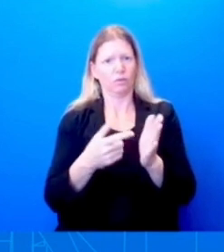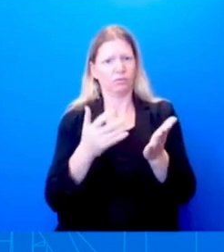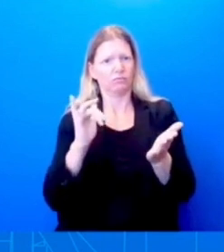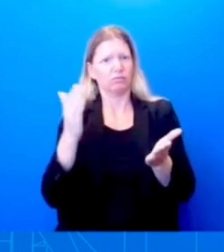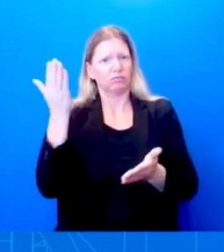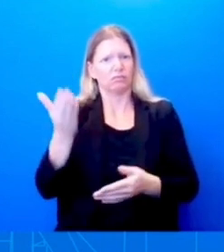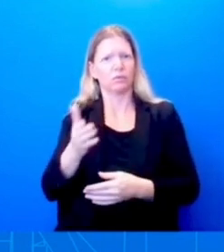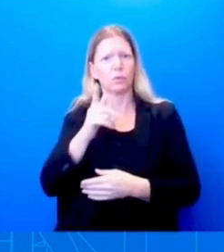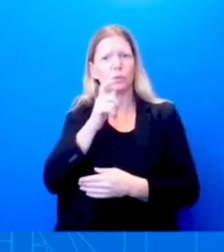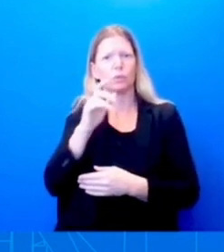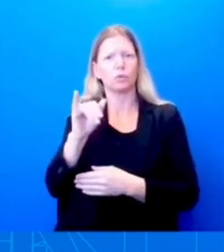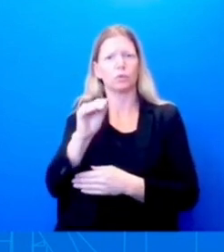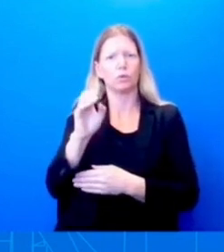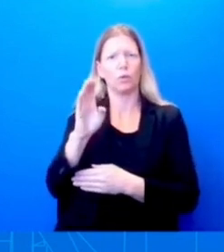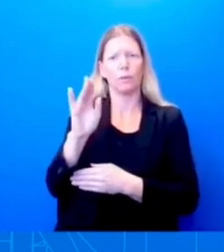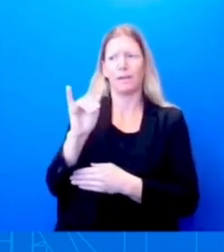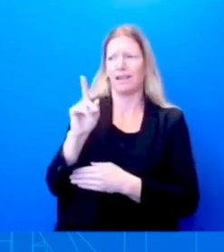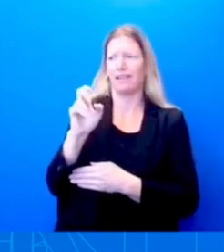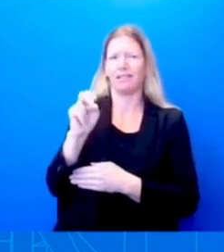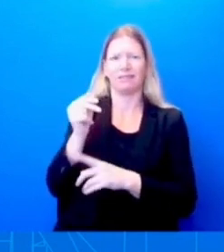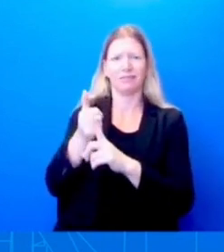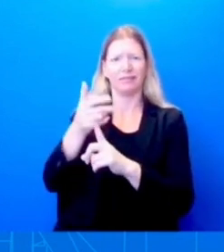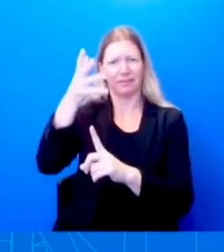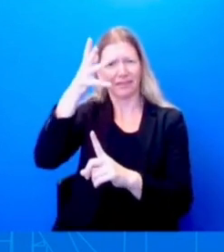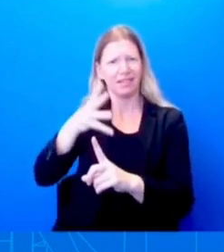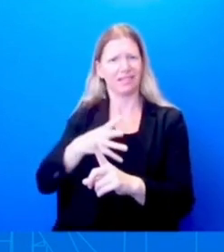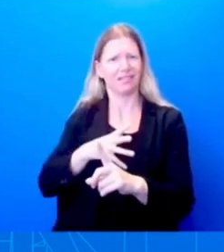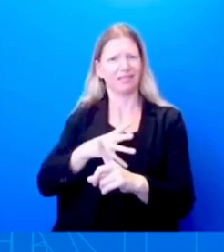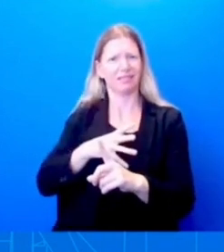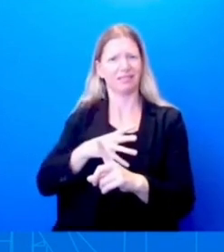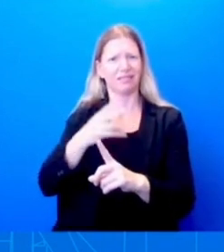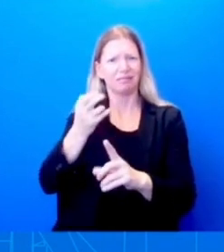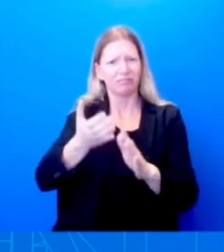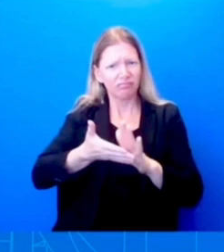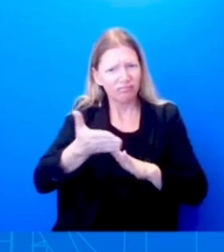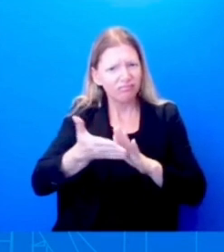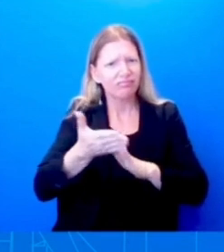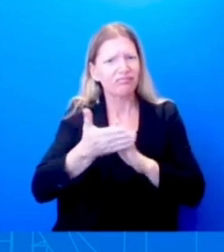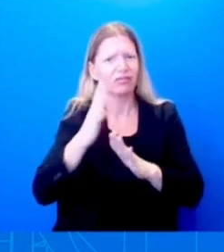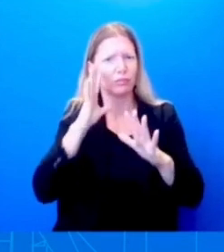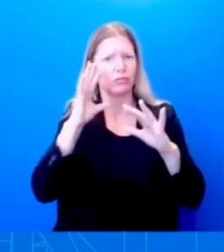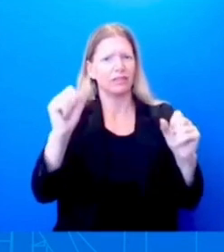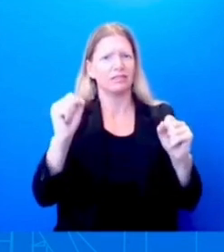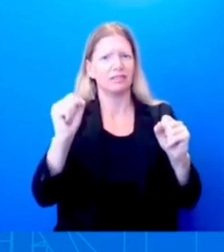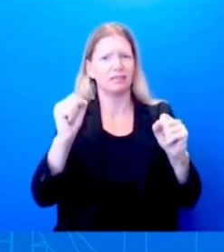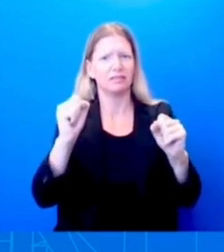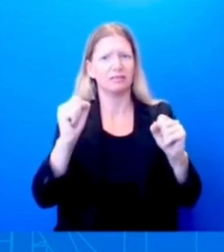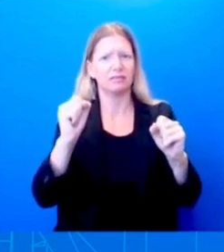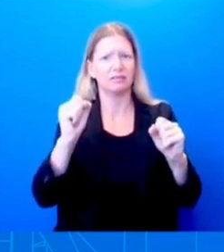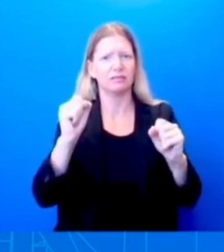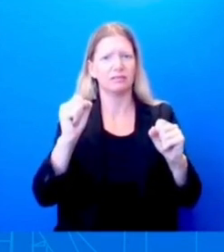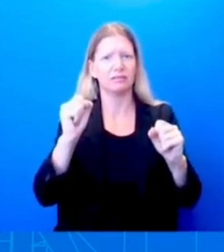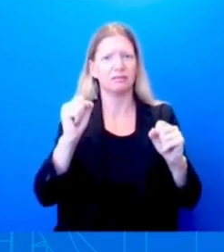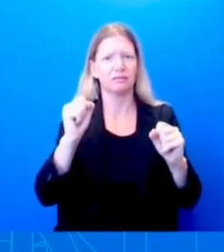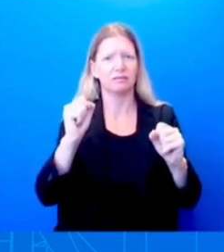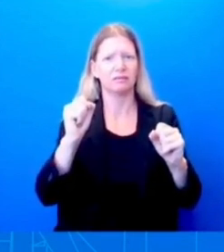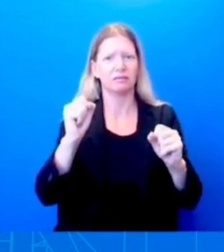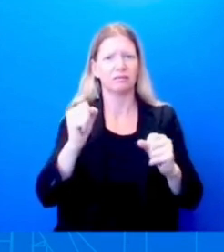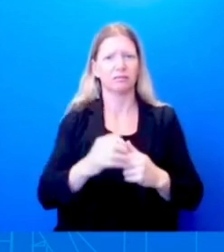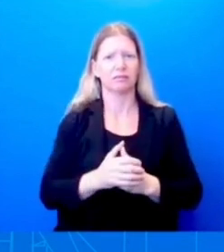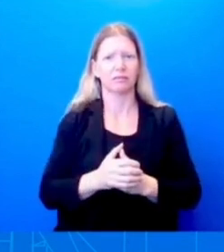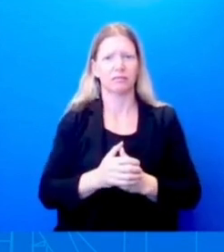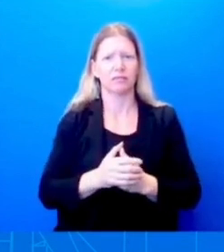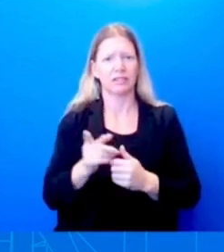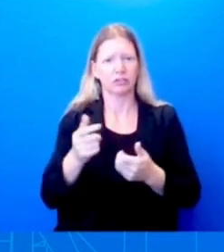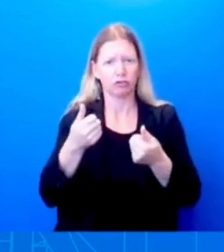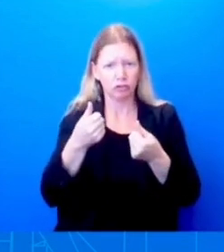don't think it's a stretch to suggest that trying to rewrite American history is not